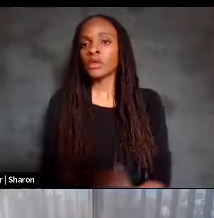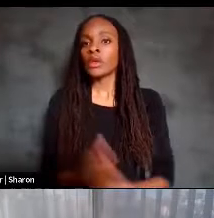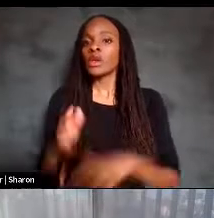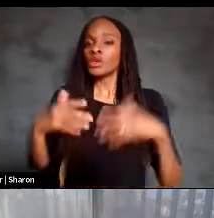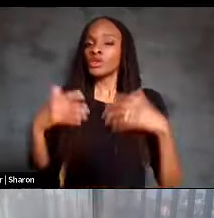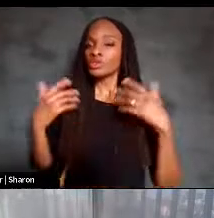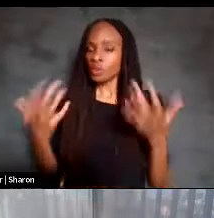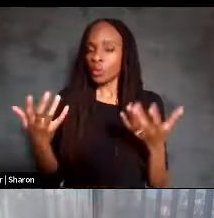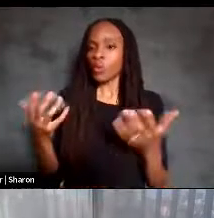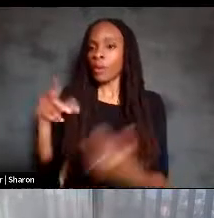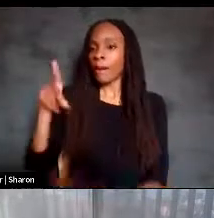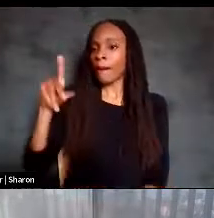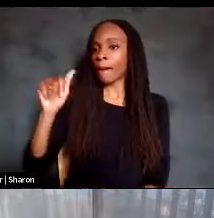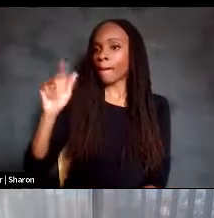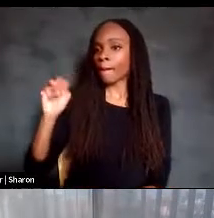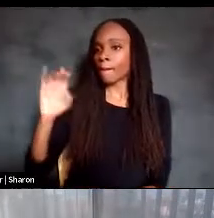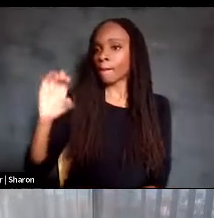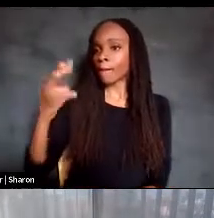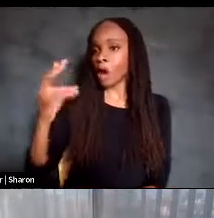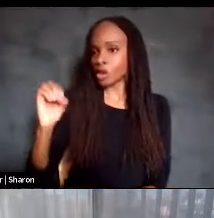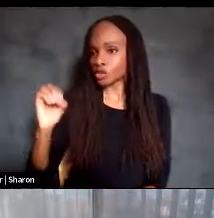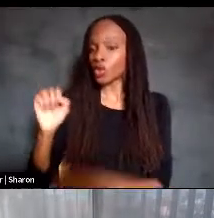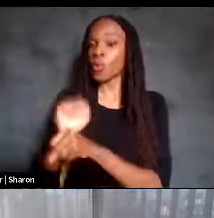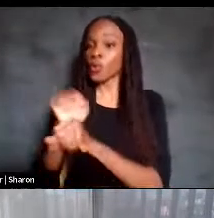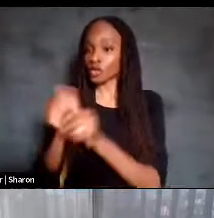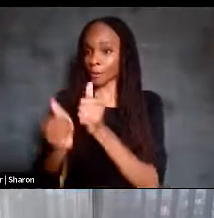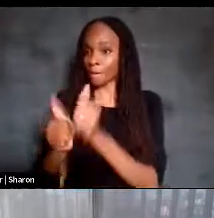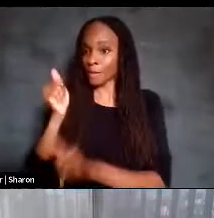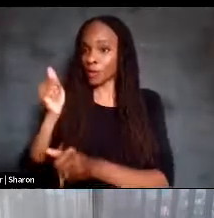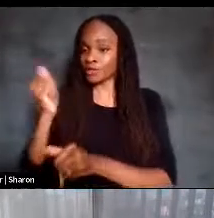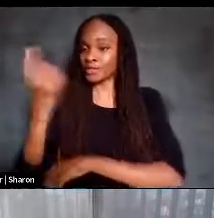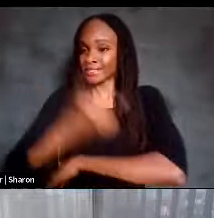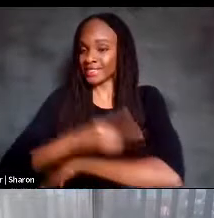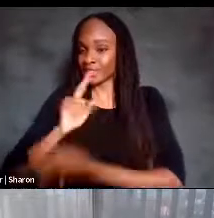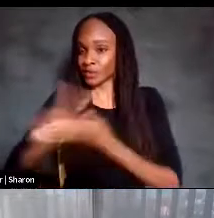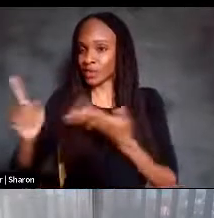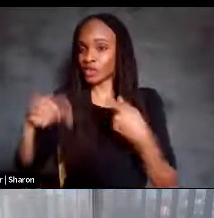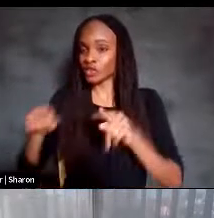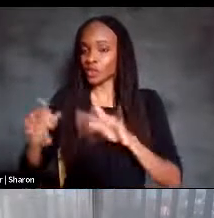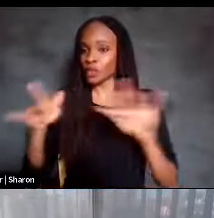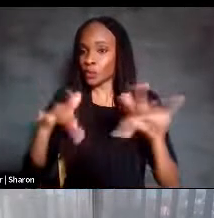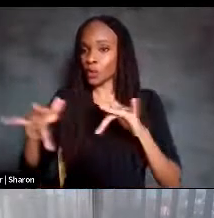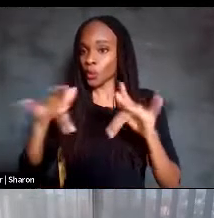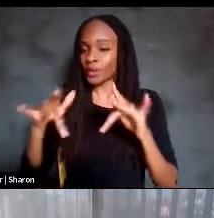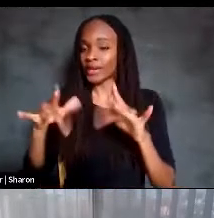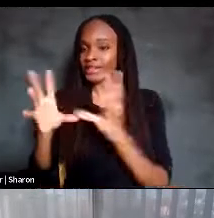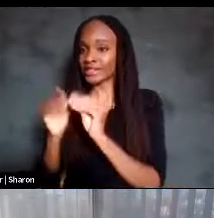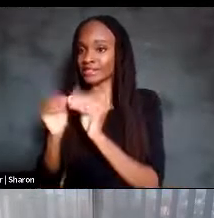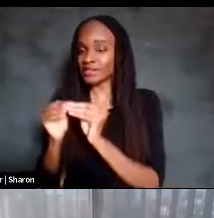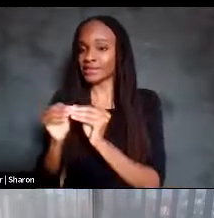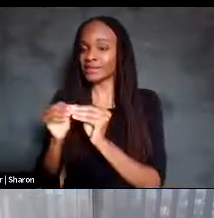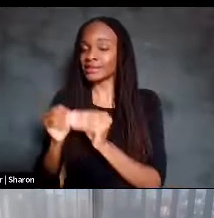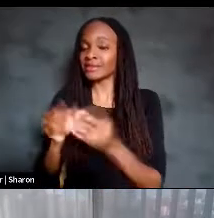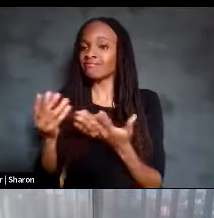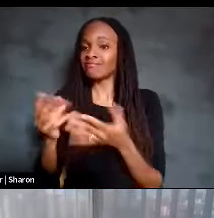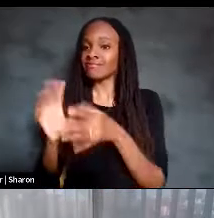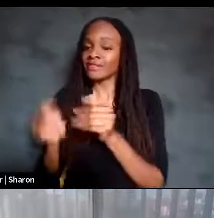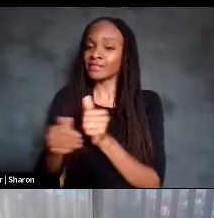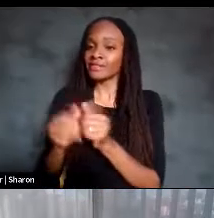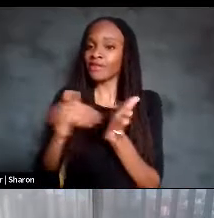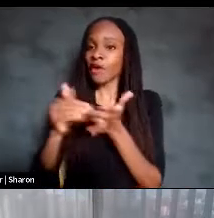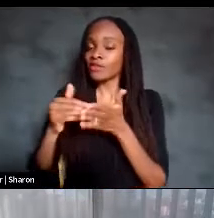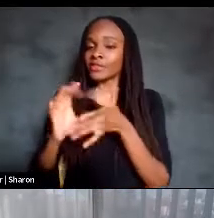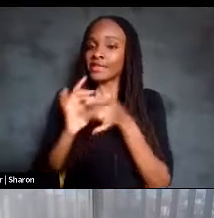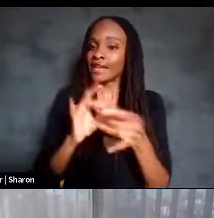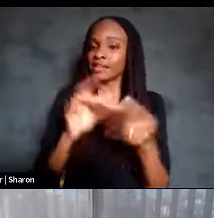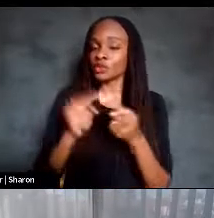So Pancho works actually most days of the week during recording sessions and will often be connected to the computer for up to